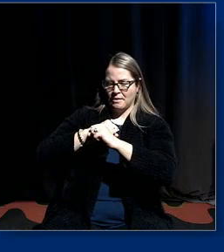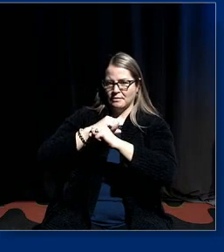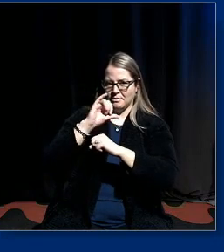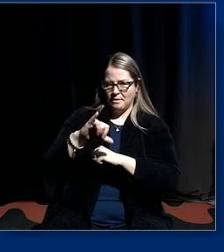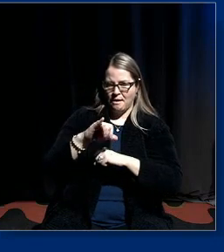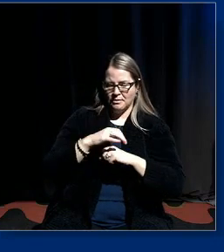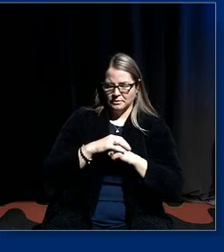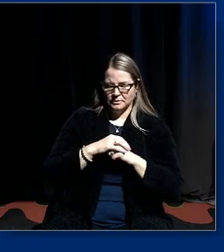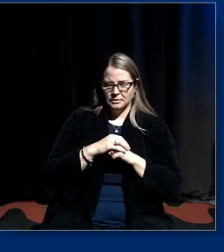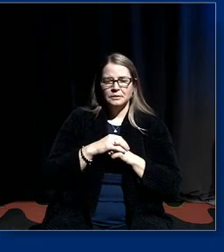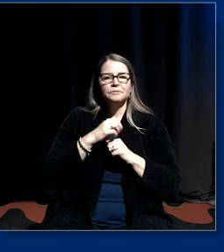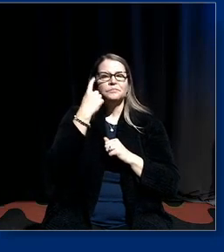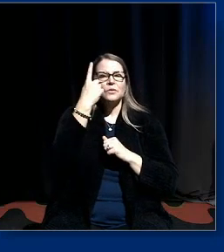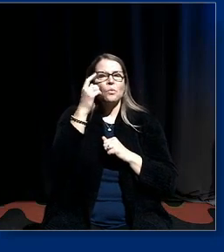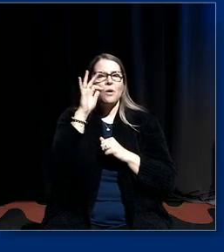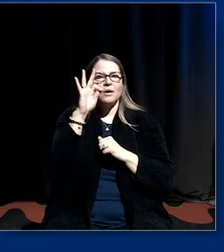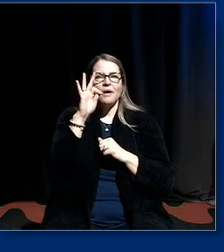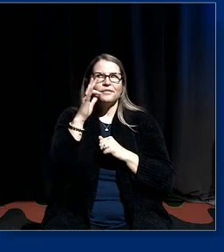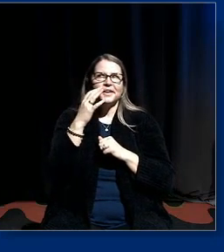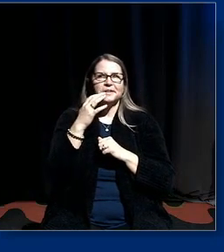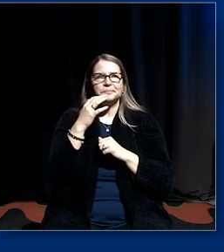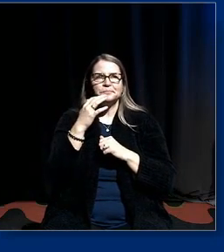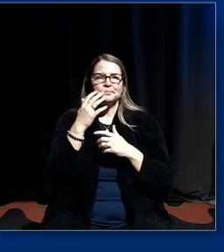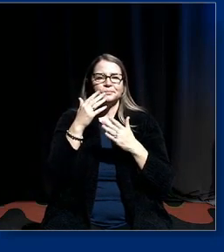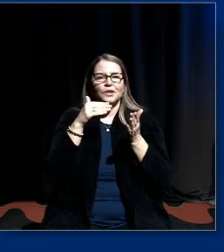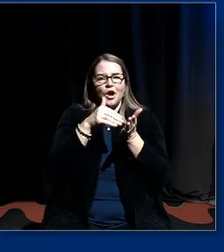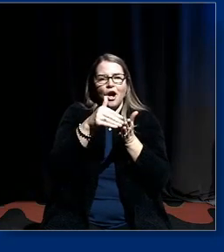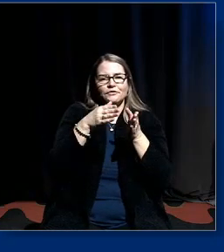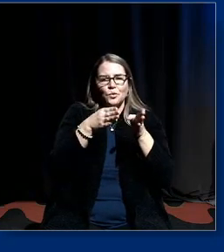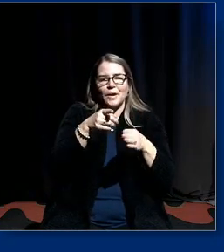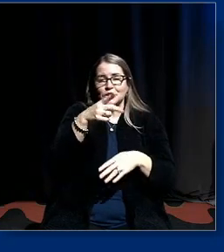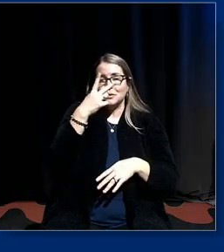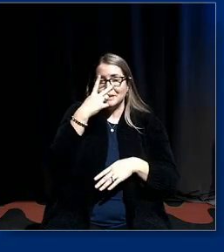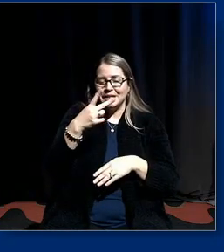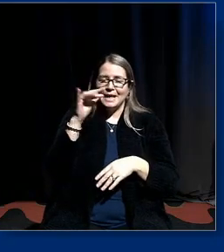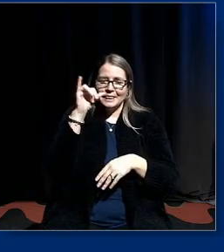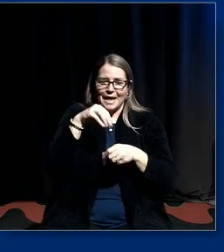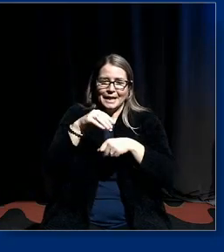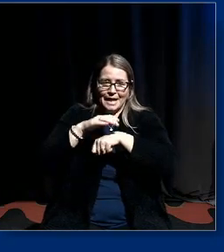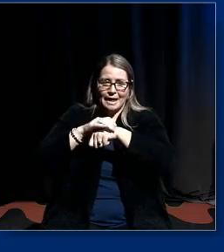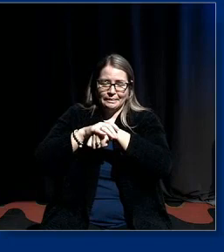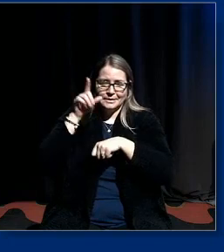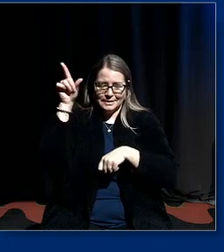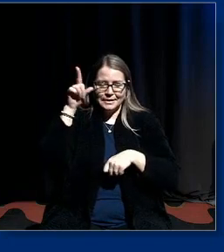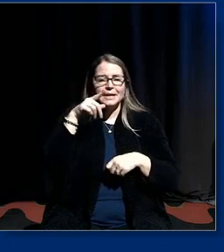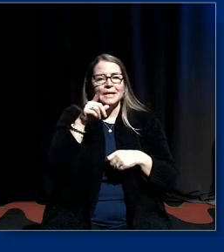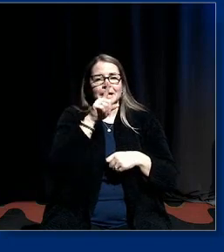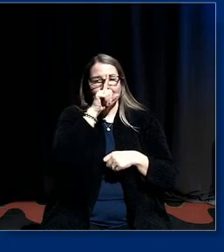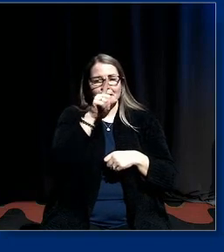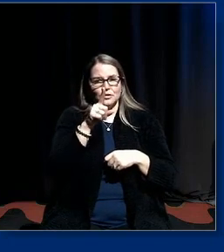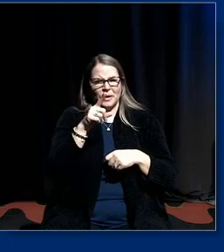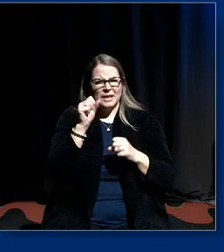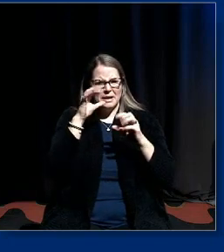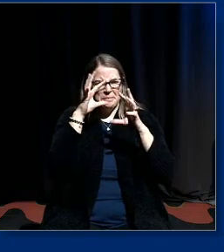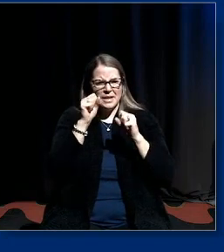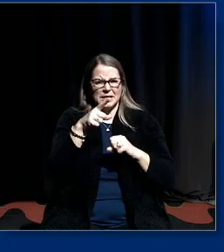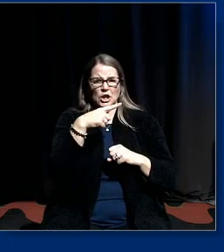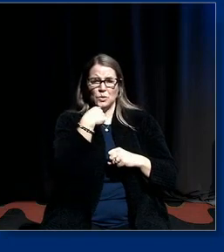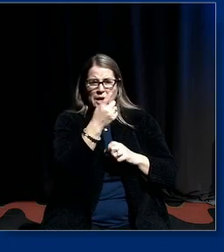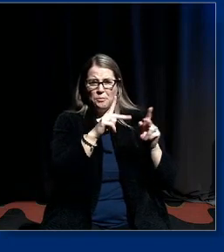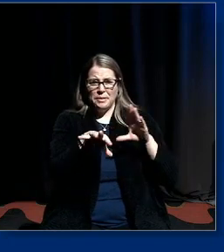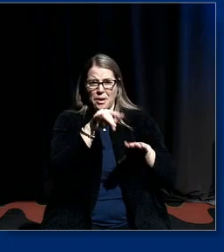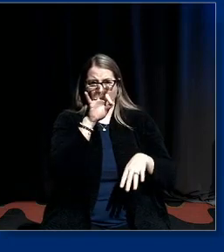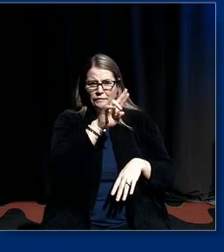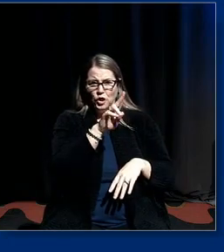uh the the classic ways in which this works in england which is remarkable when you tell people outside of the uk